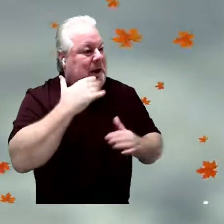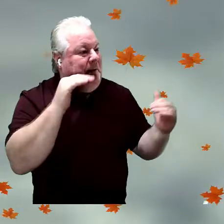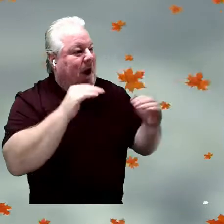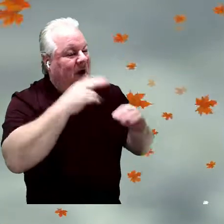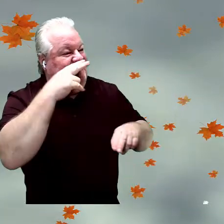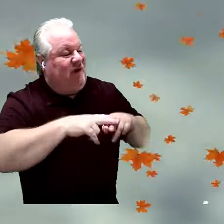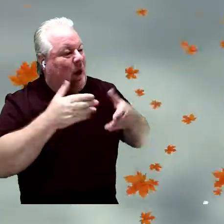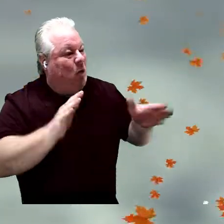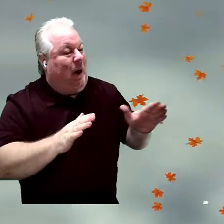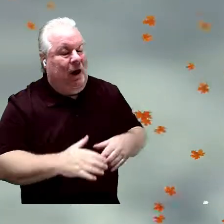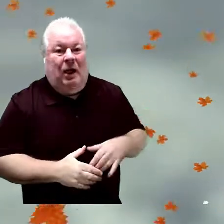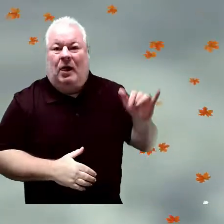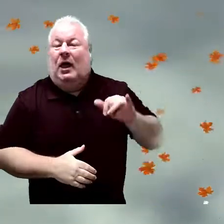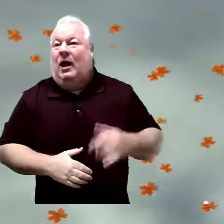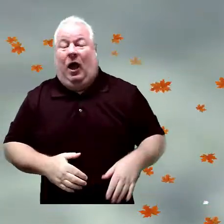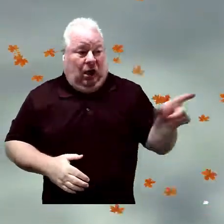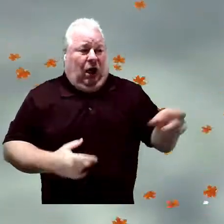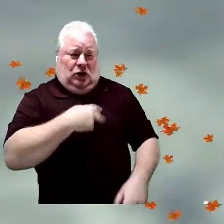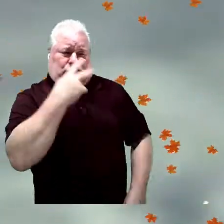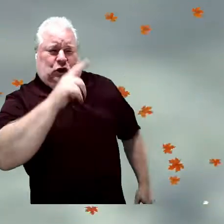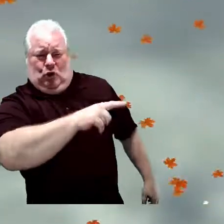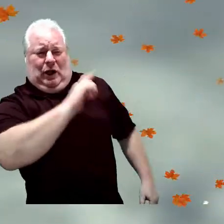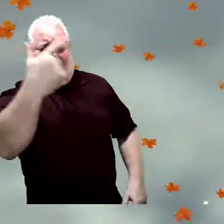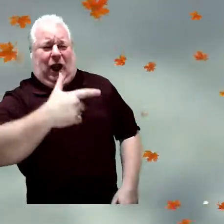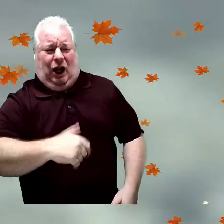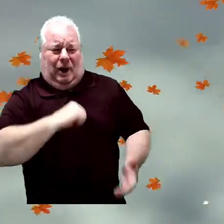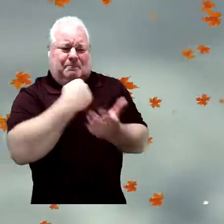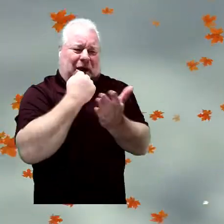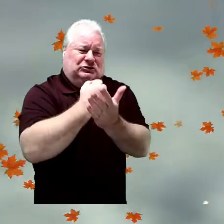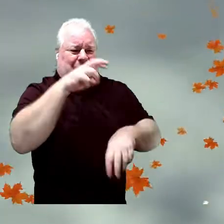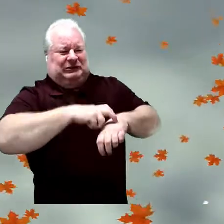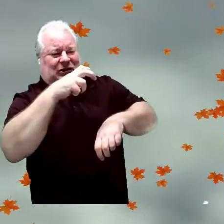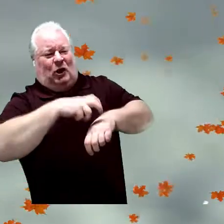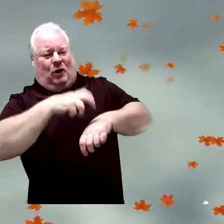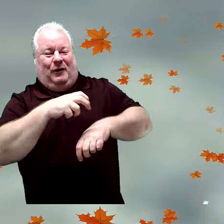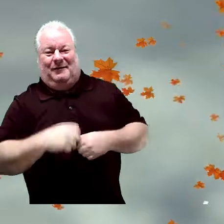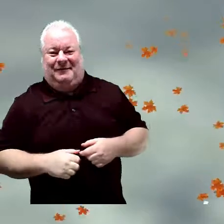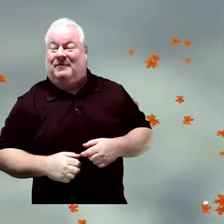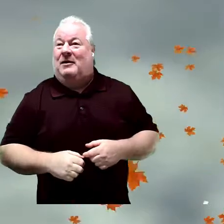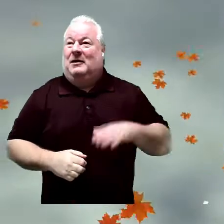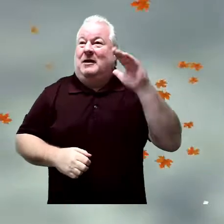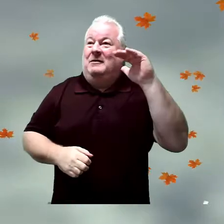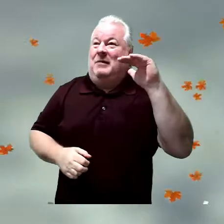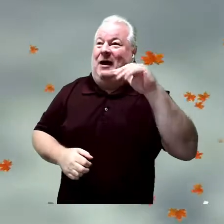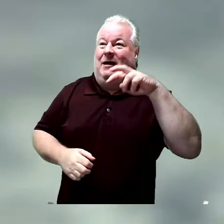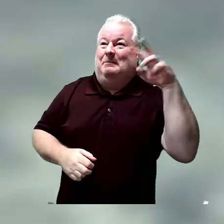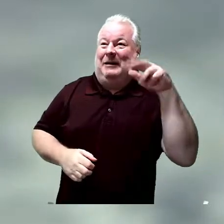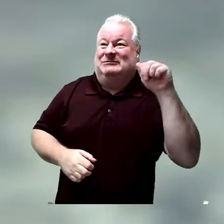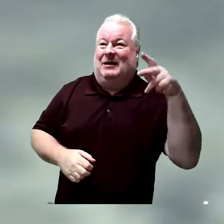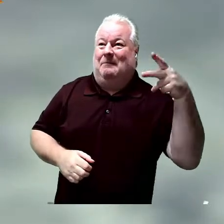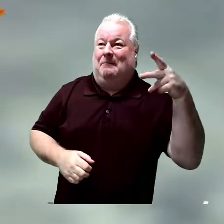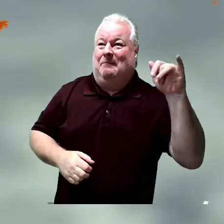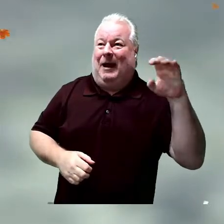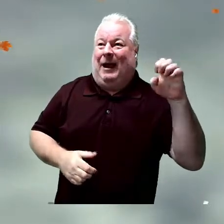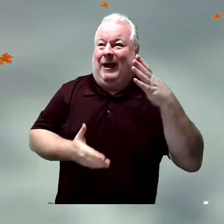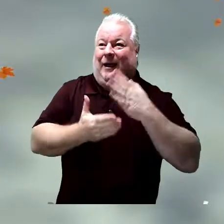kind of way? Something like, oh, see you later, mashed potato. Ha, Oh, well, bye-bye, pizza